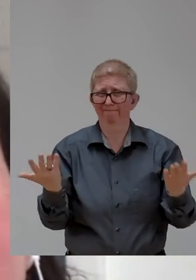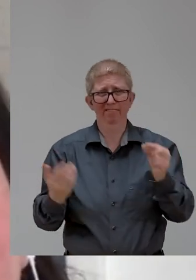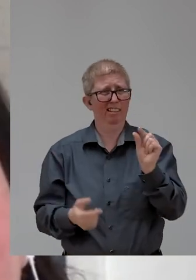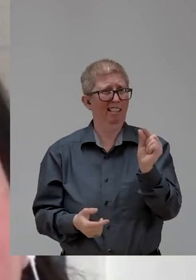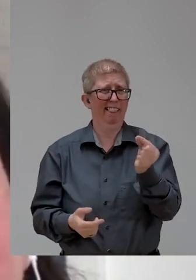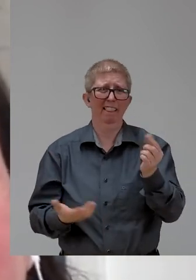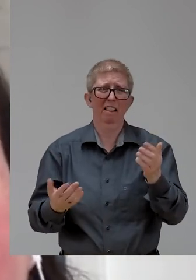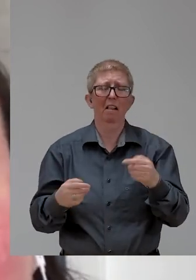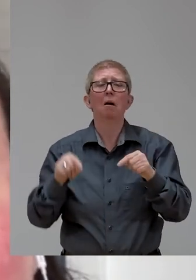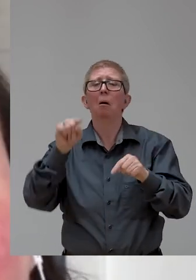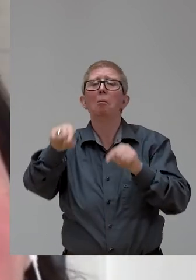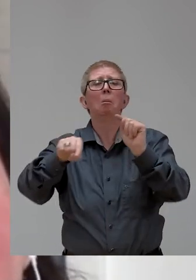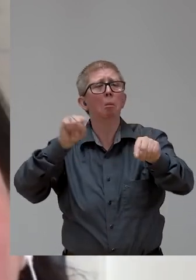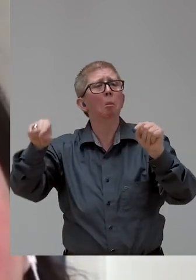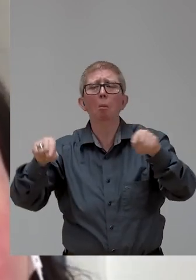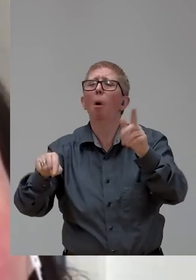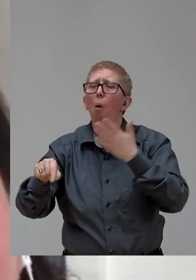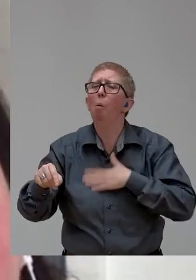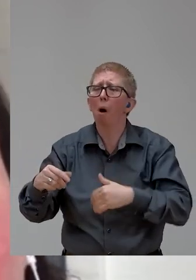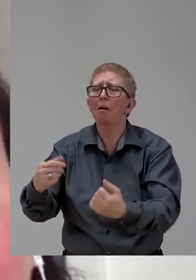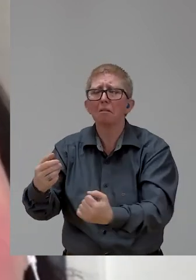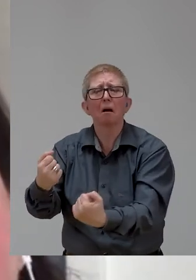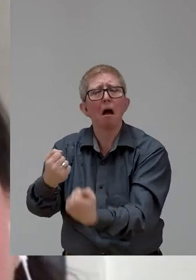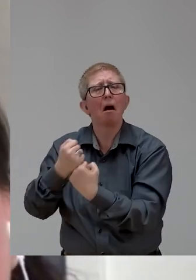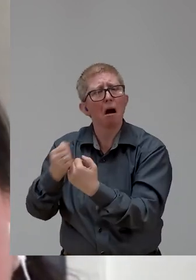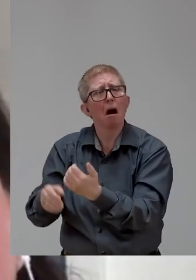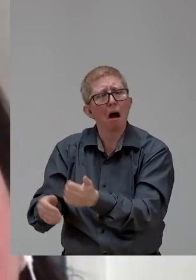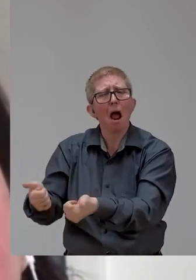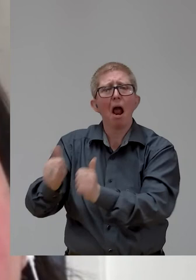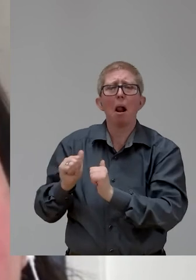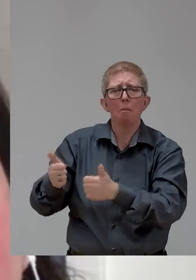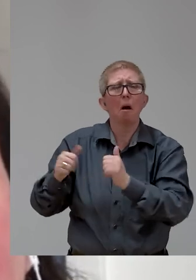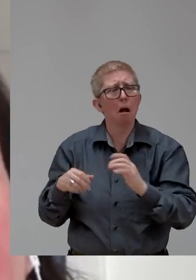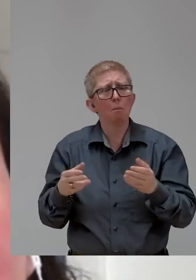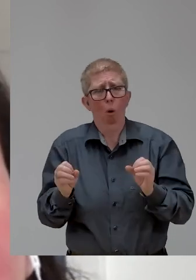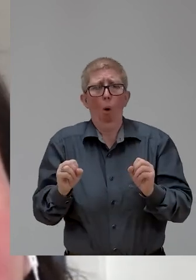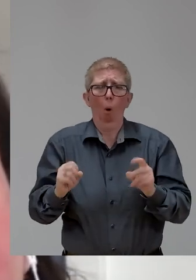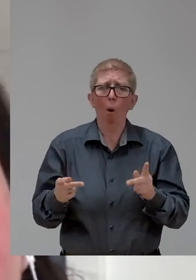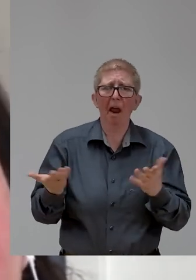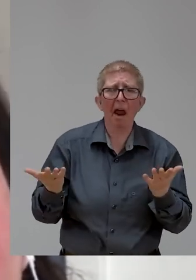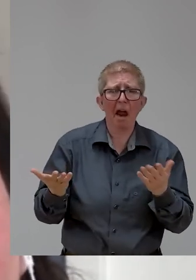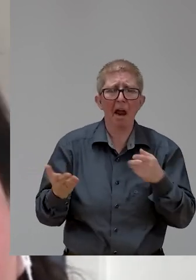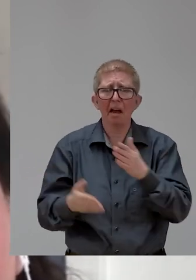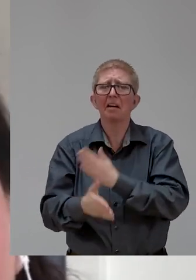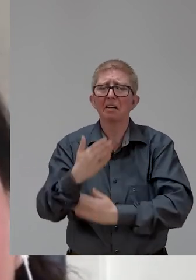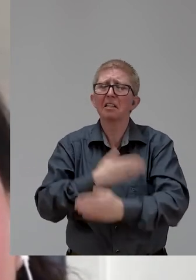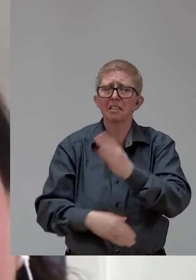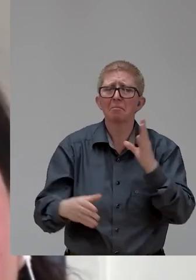wants to be helpful and wants to make, including the United Nations and big organizations, disability inclusion key to their